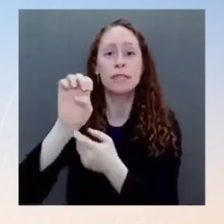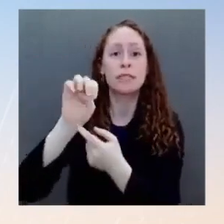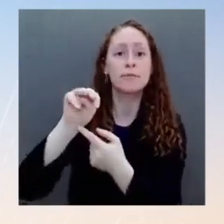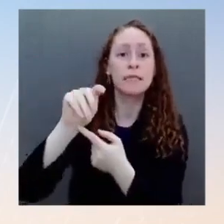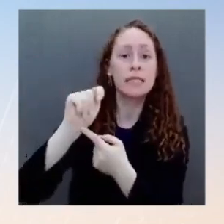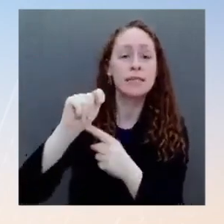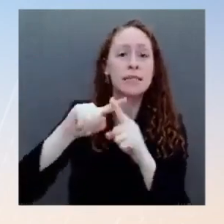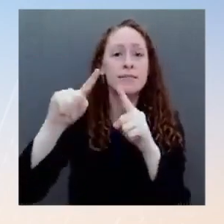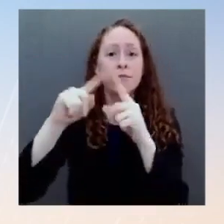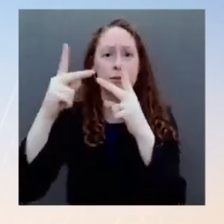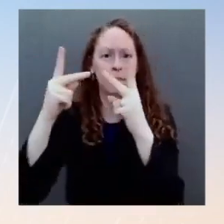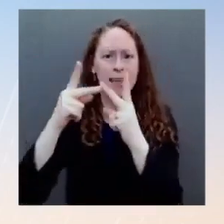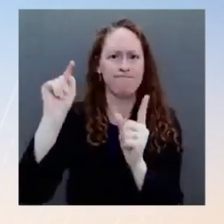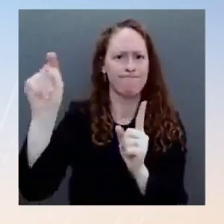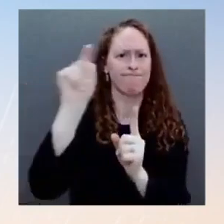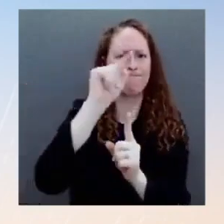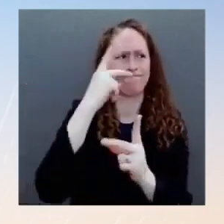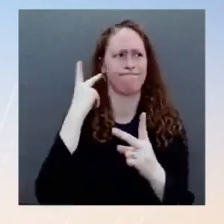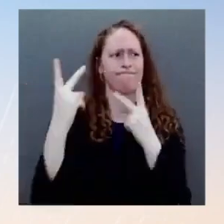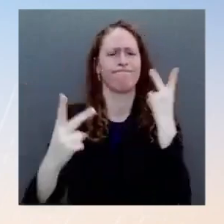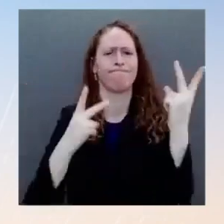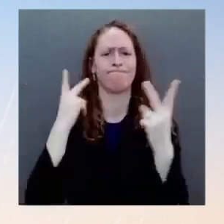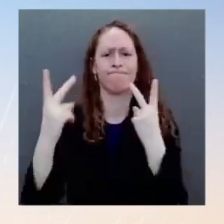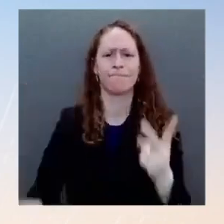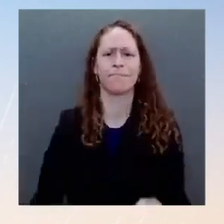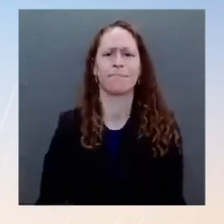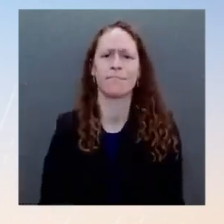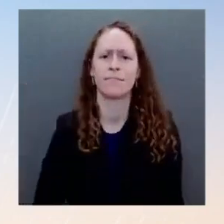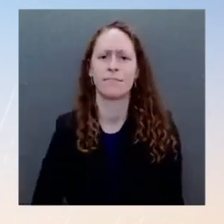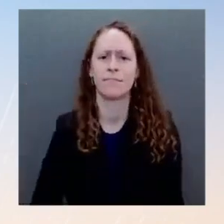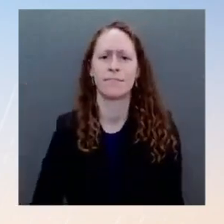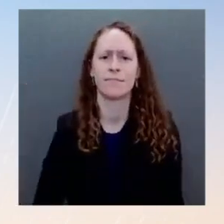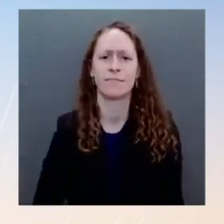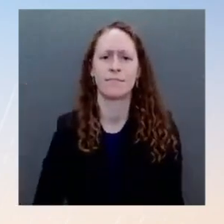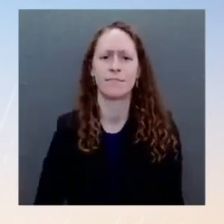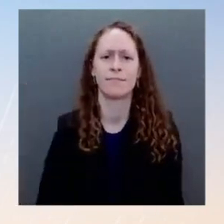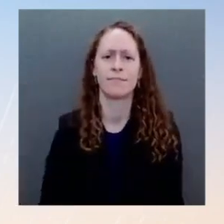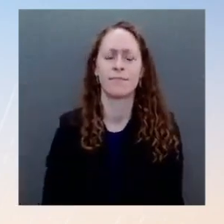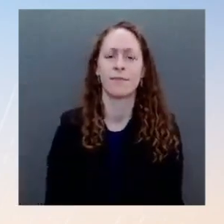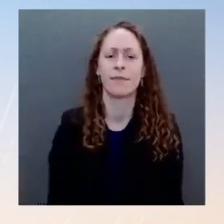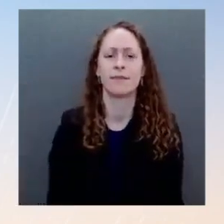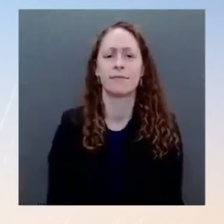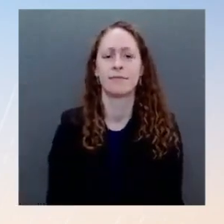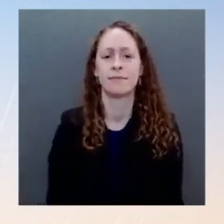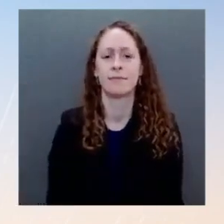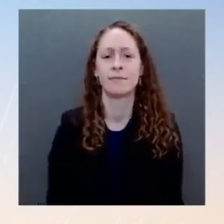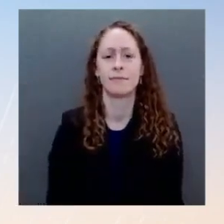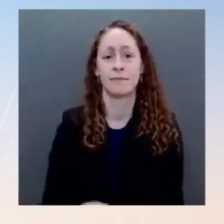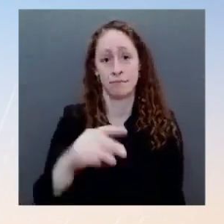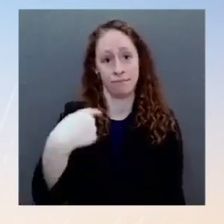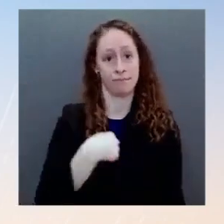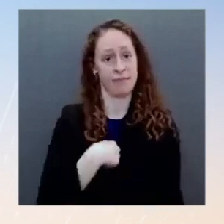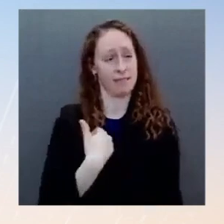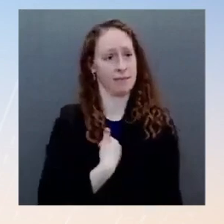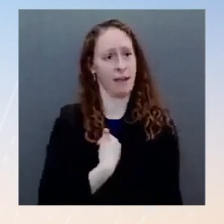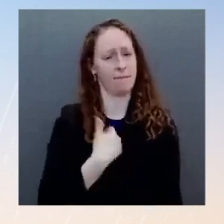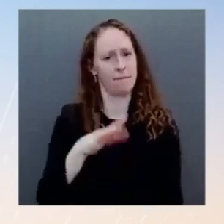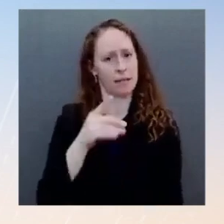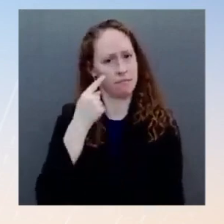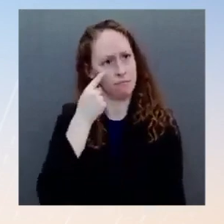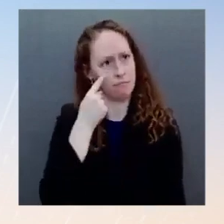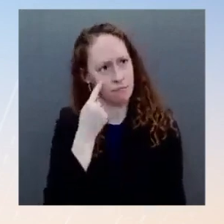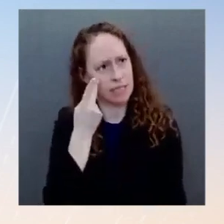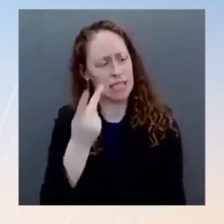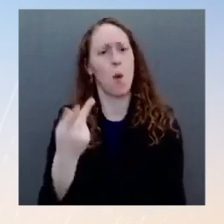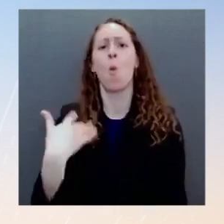on their continued heroic efforts. During my time as commissioner in New York City for emergency management,